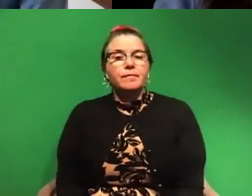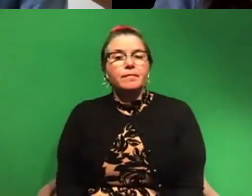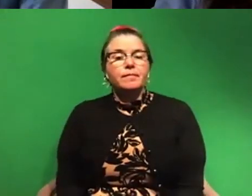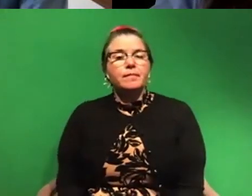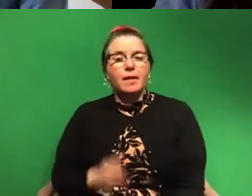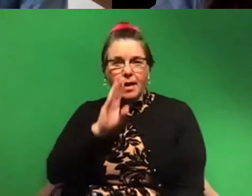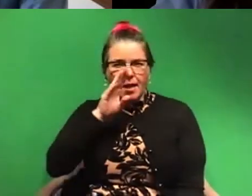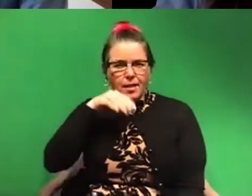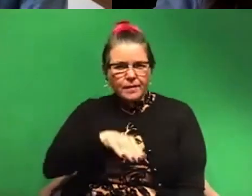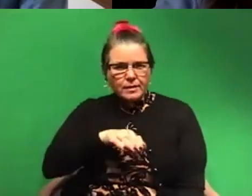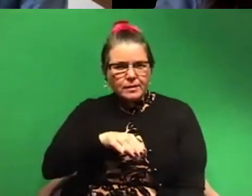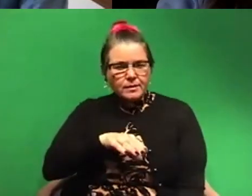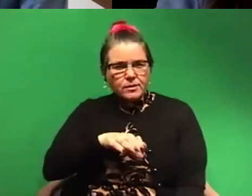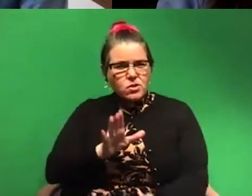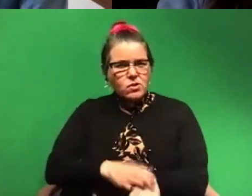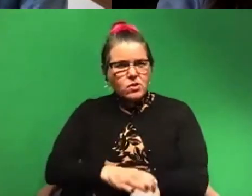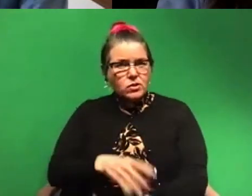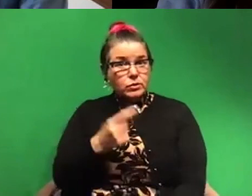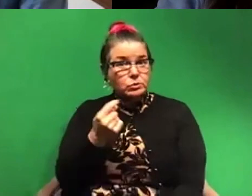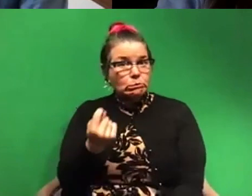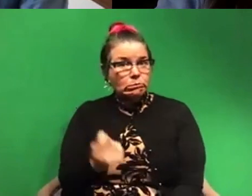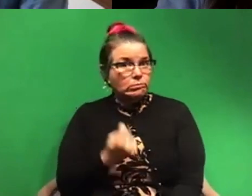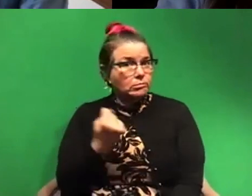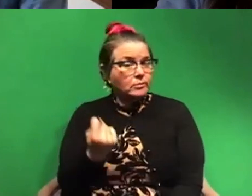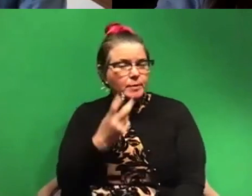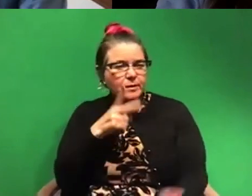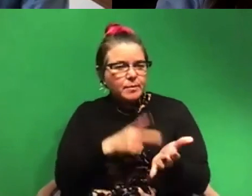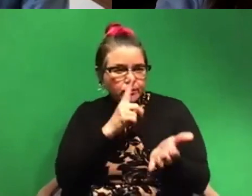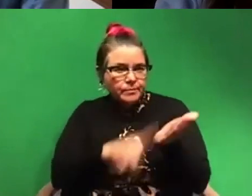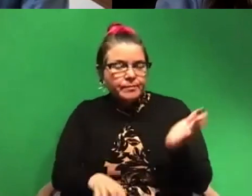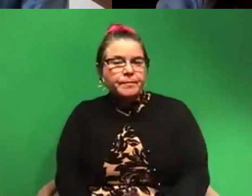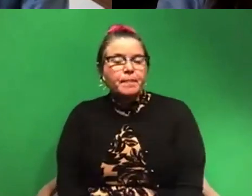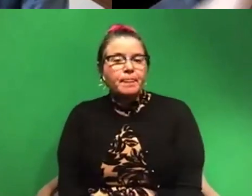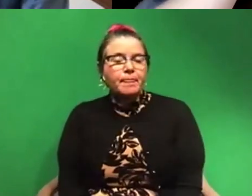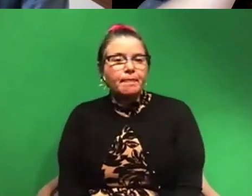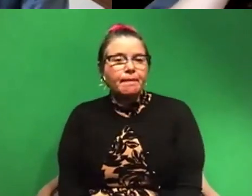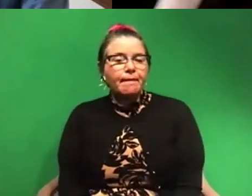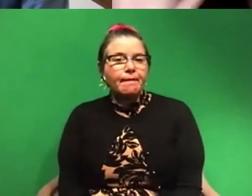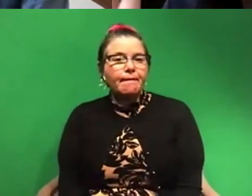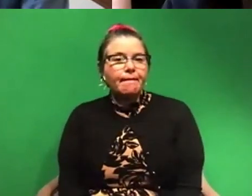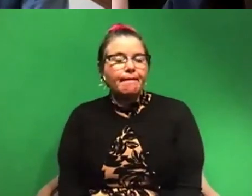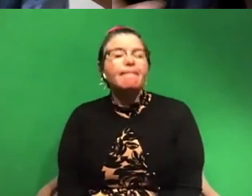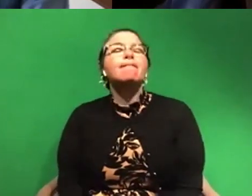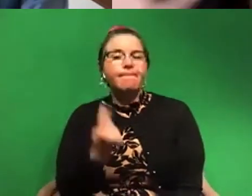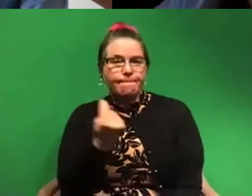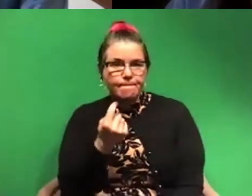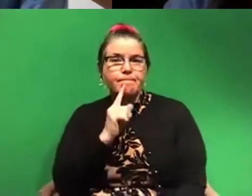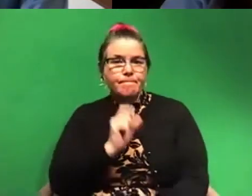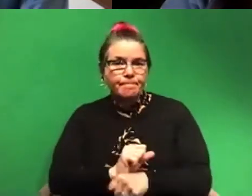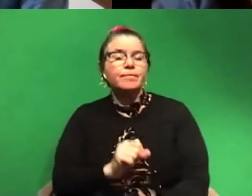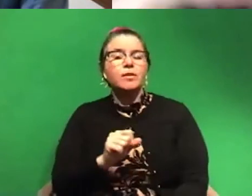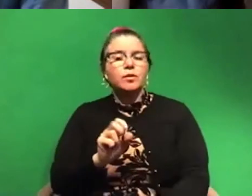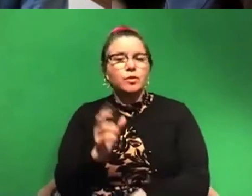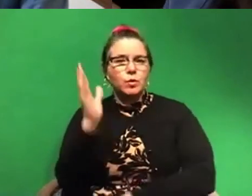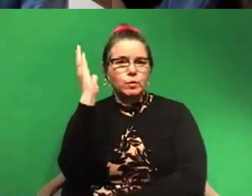Tuesday. Let me double check if that's actually happening Tuesday, Tuesday, and that's going to be at noon Eastern, not one.